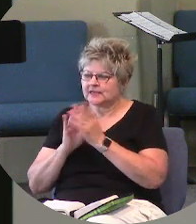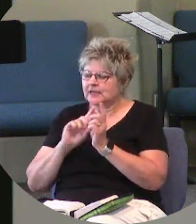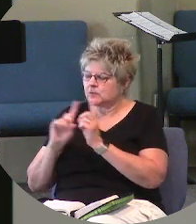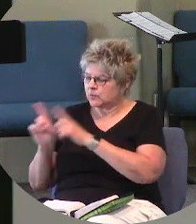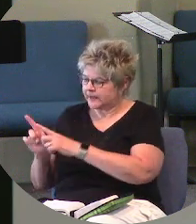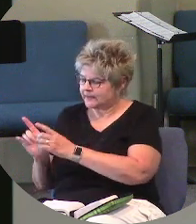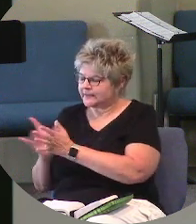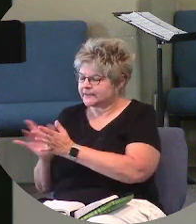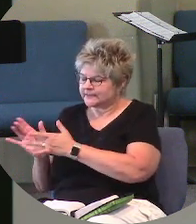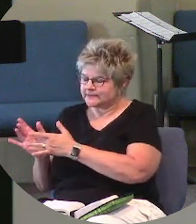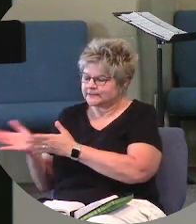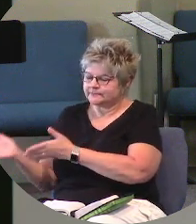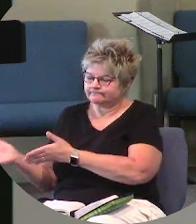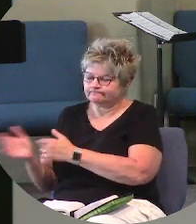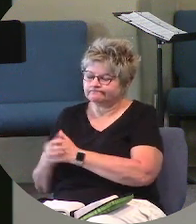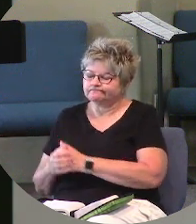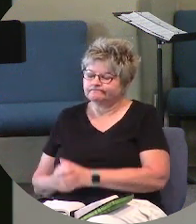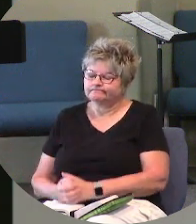to him.